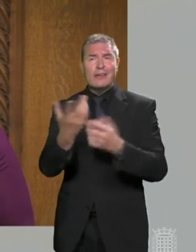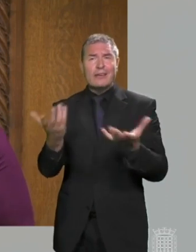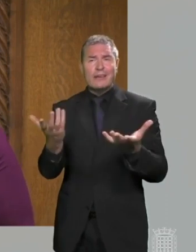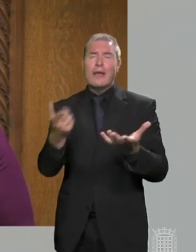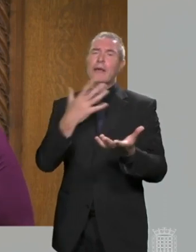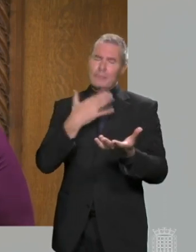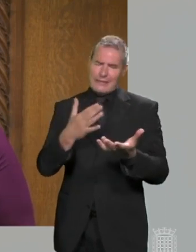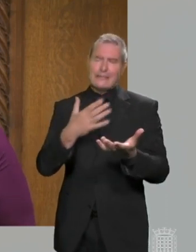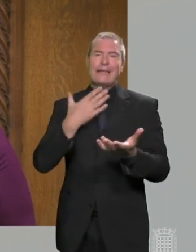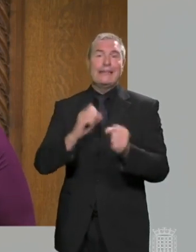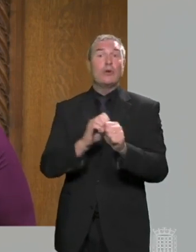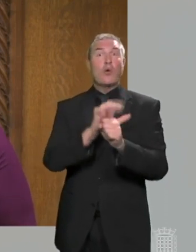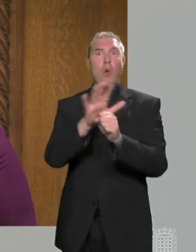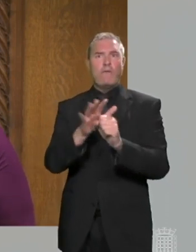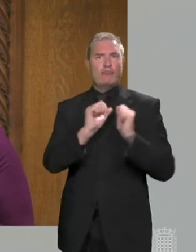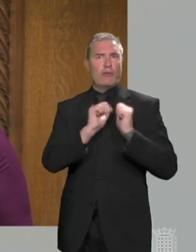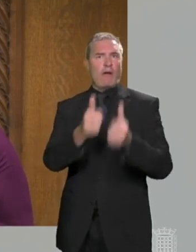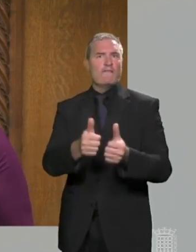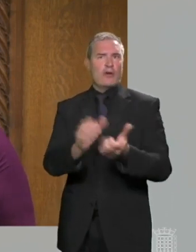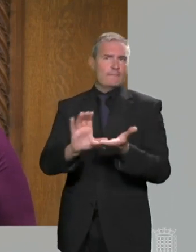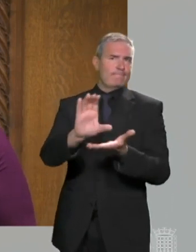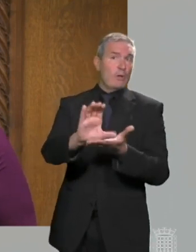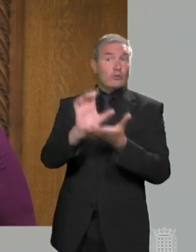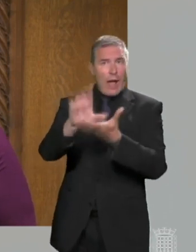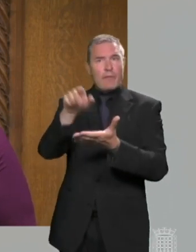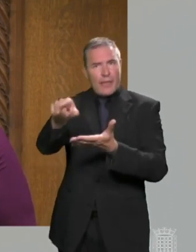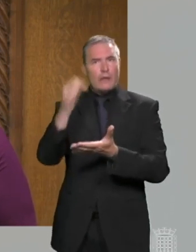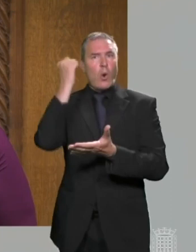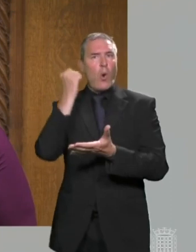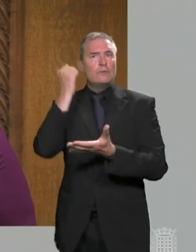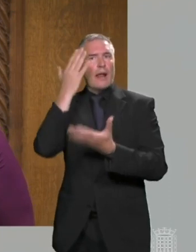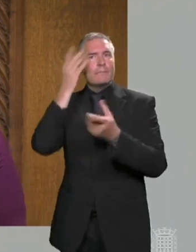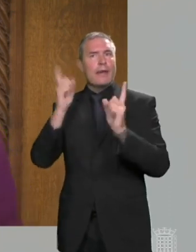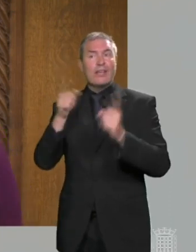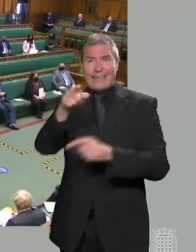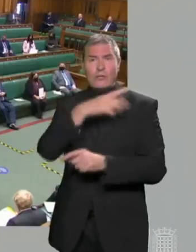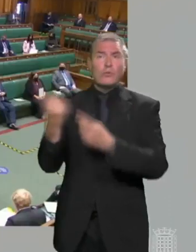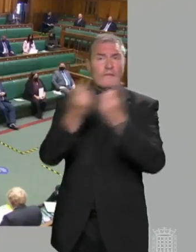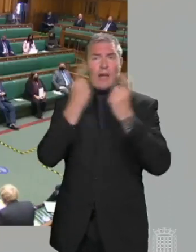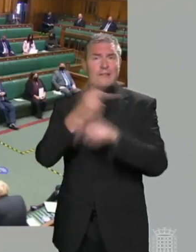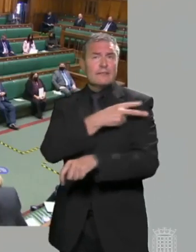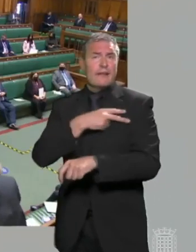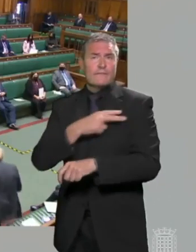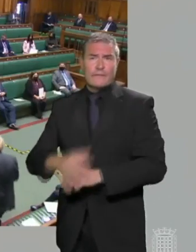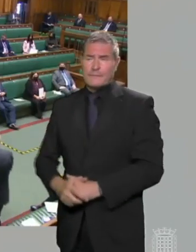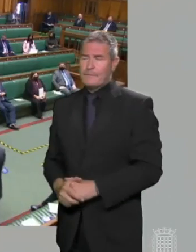introduce a Covid recovery visa to help Kevin recruit the staff he desperately needs? The Prime Minister.